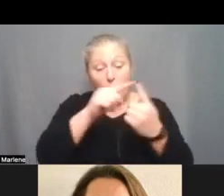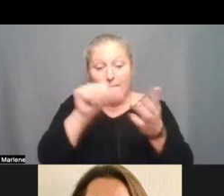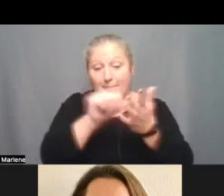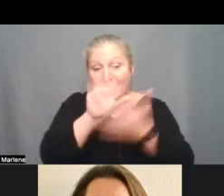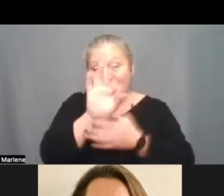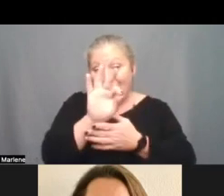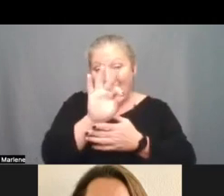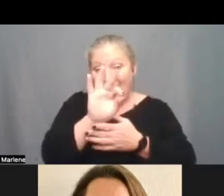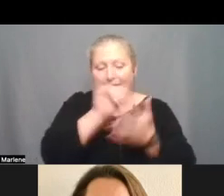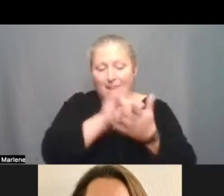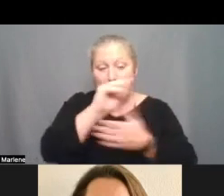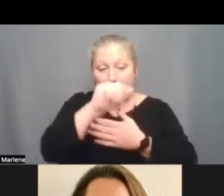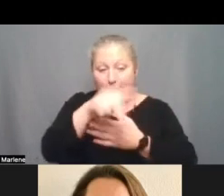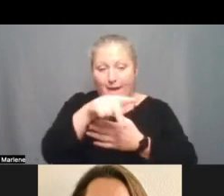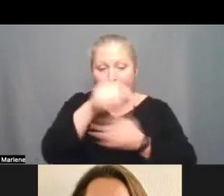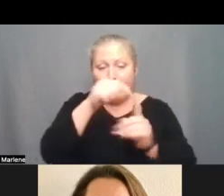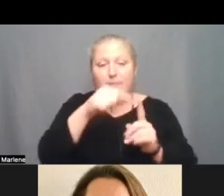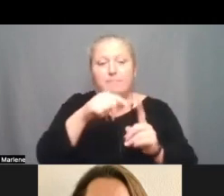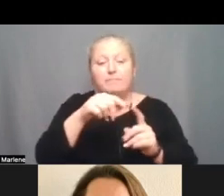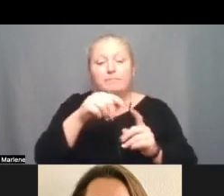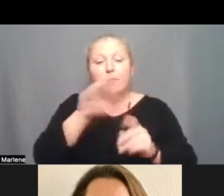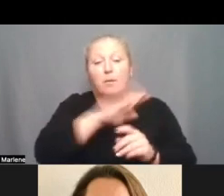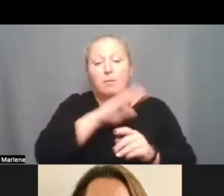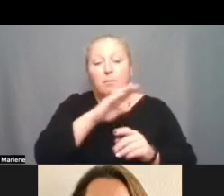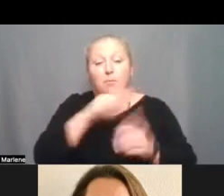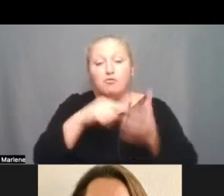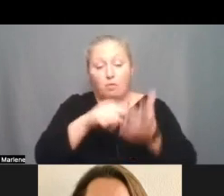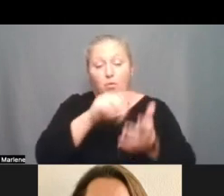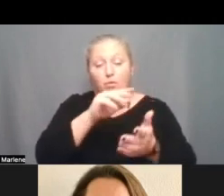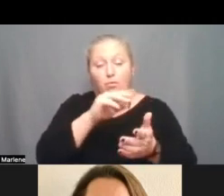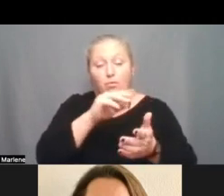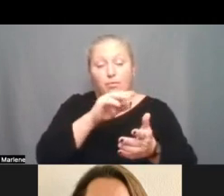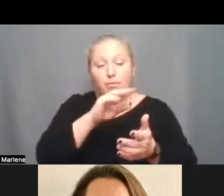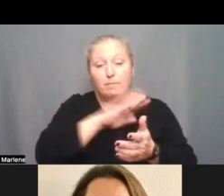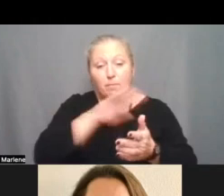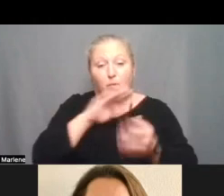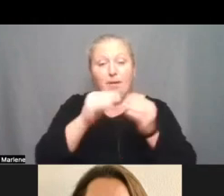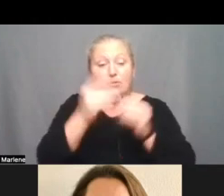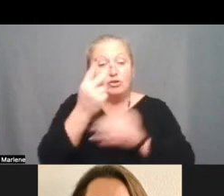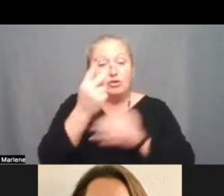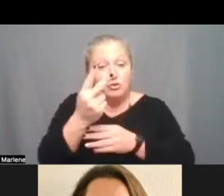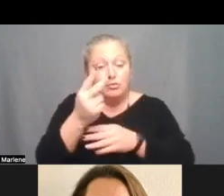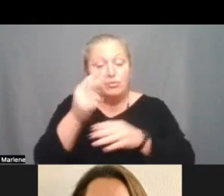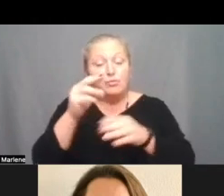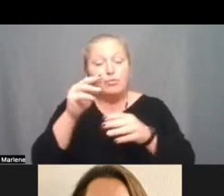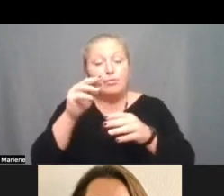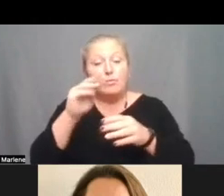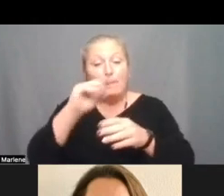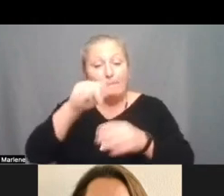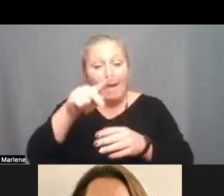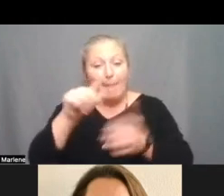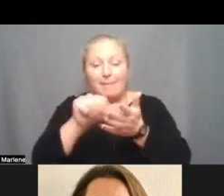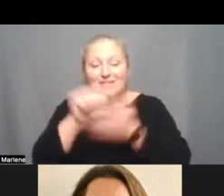this presentation. The board was presented with map scenario two, which is on page 10 of this presentation.